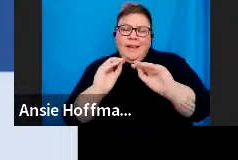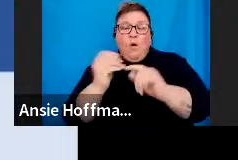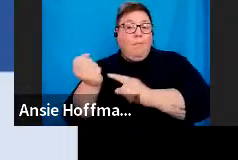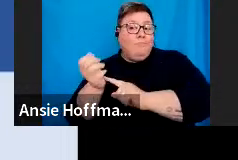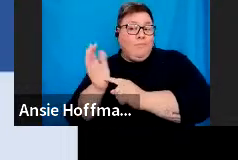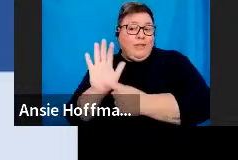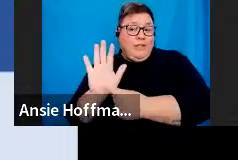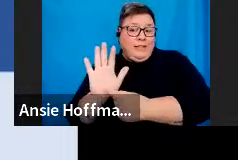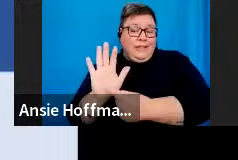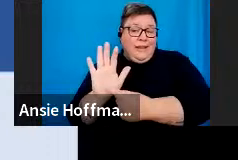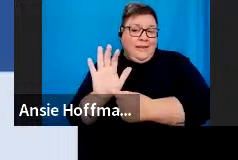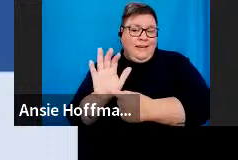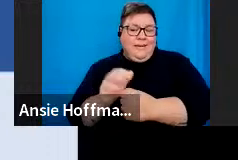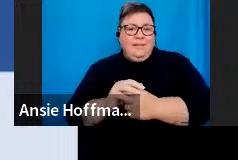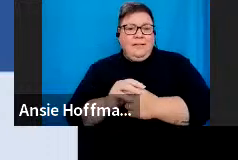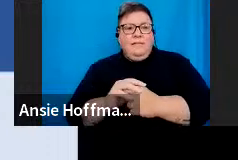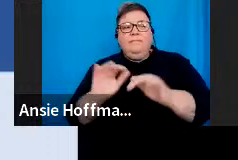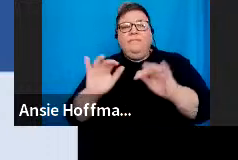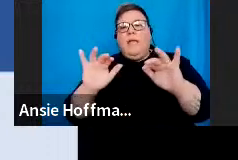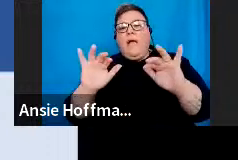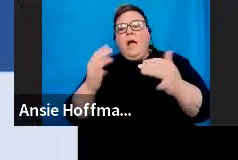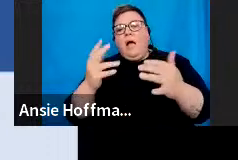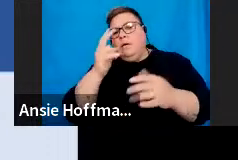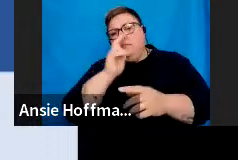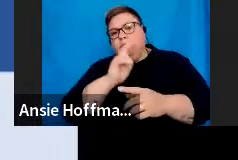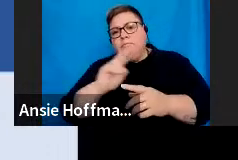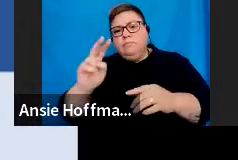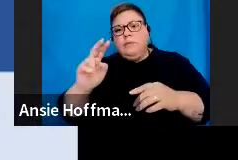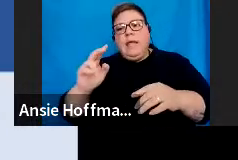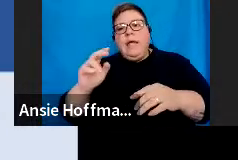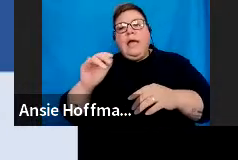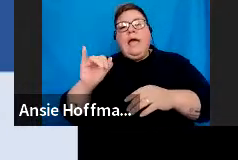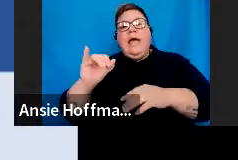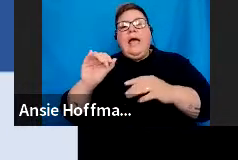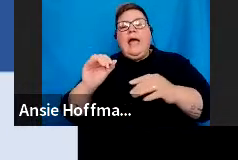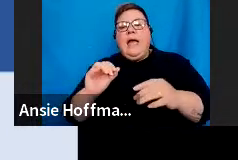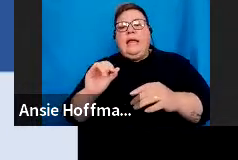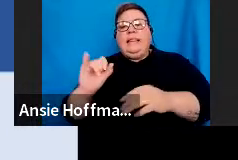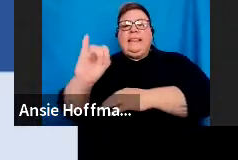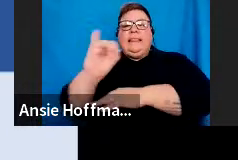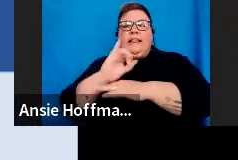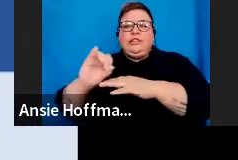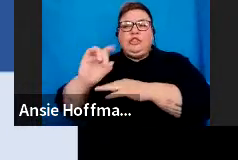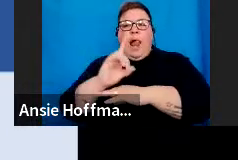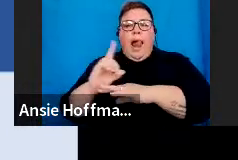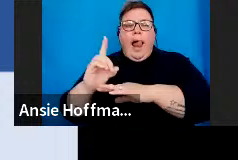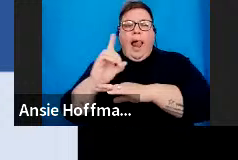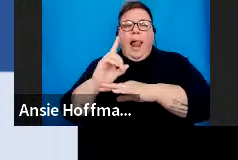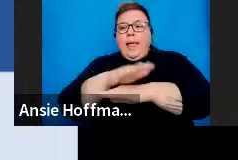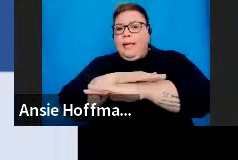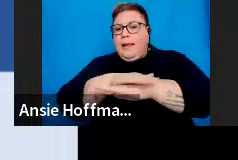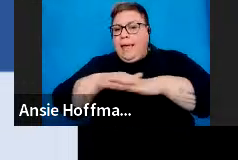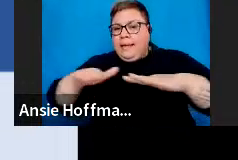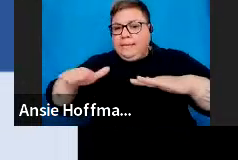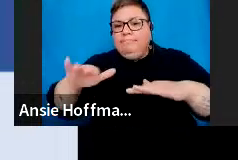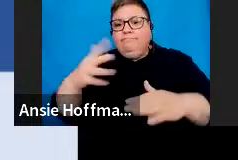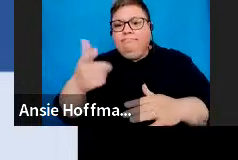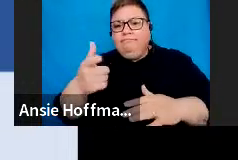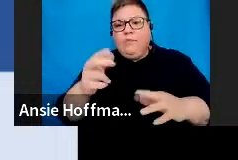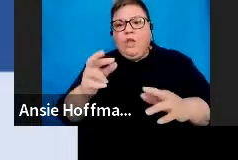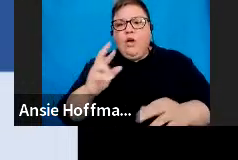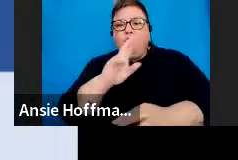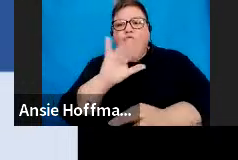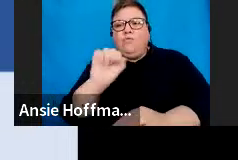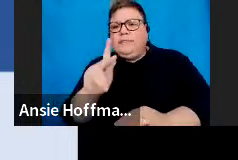Modernize systems to provide seamless online digital services. Use data for insights, risks, and improved outcomes.